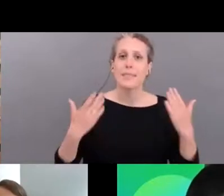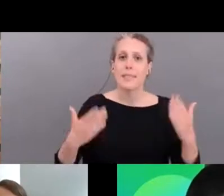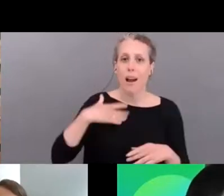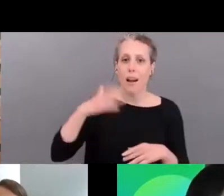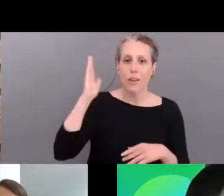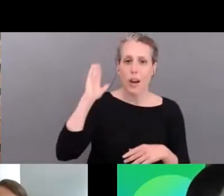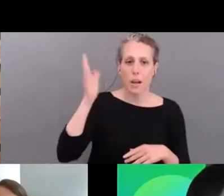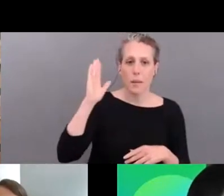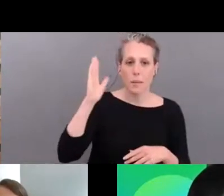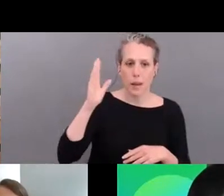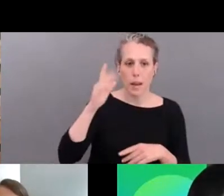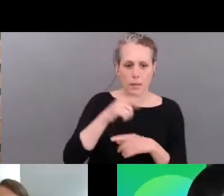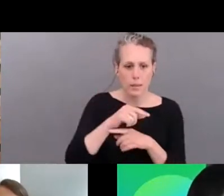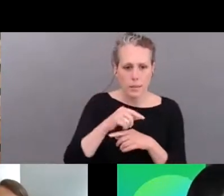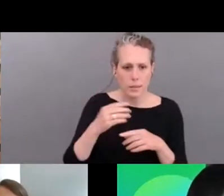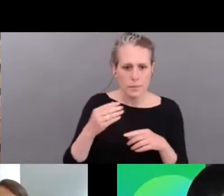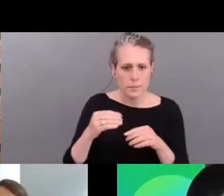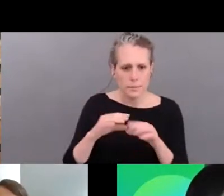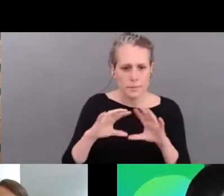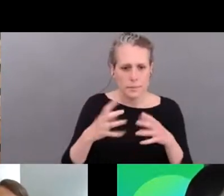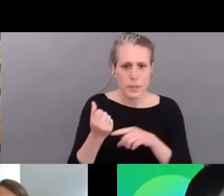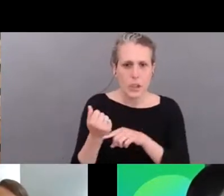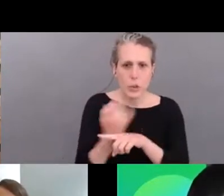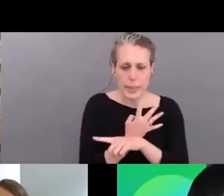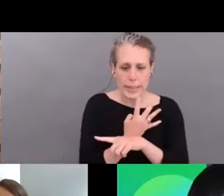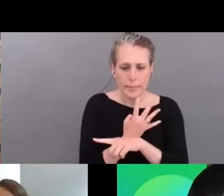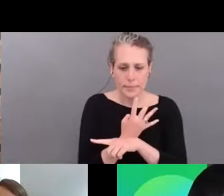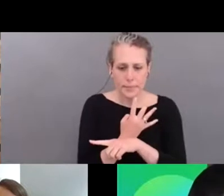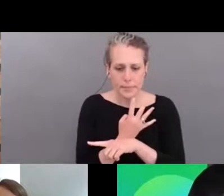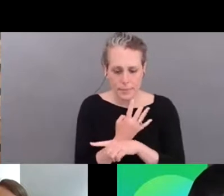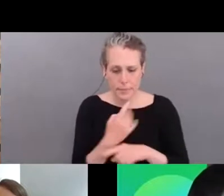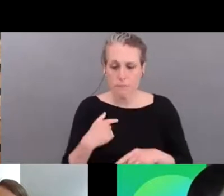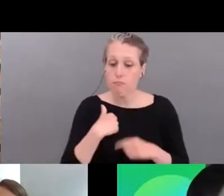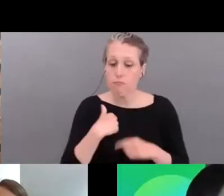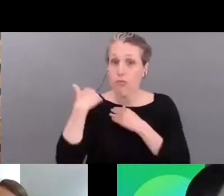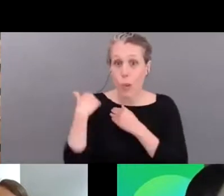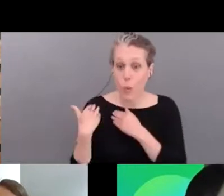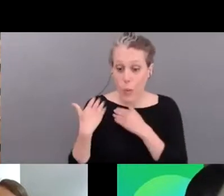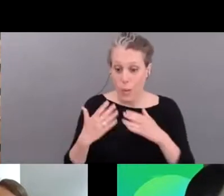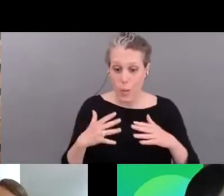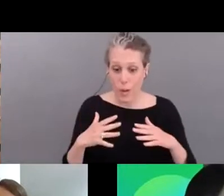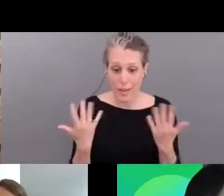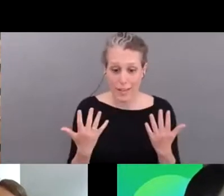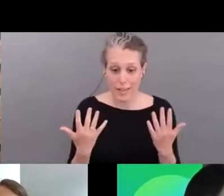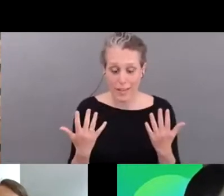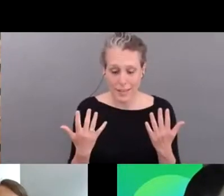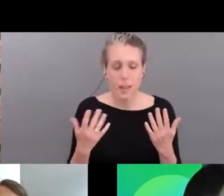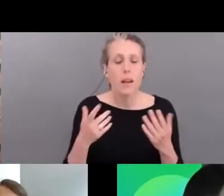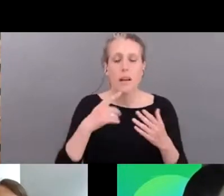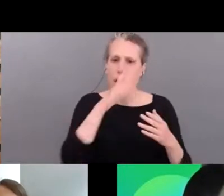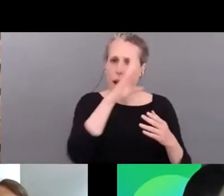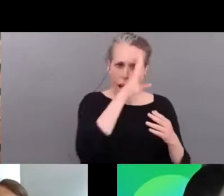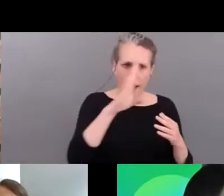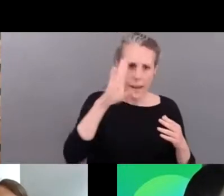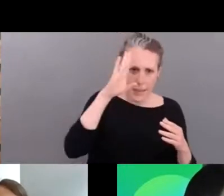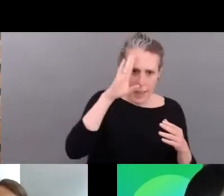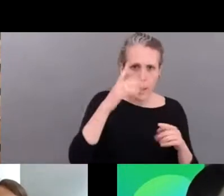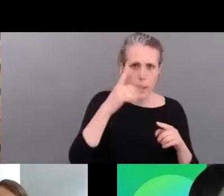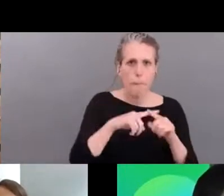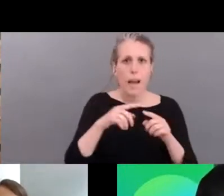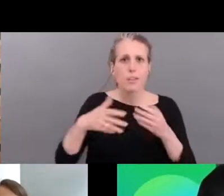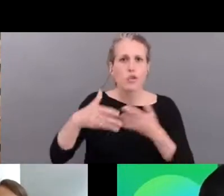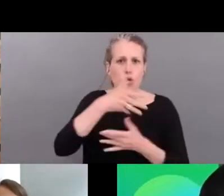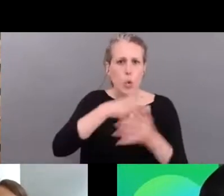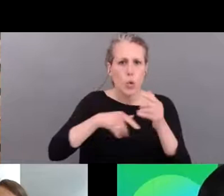uh so i'm actually um my main role is to be an academic and social scientist and